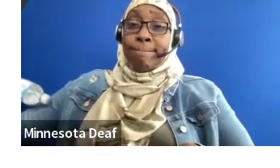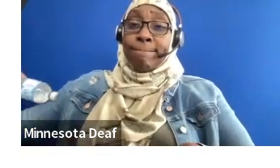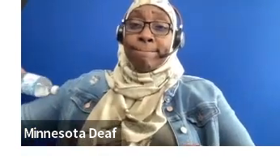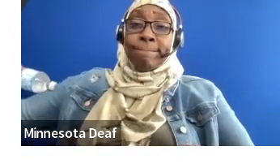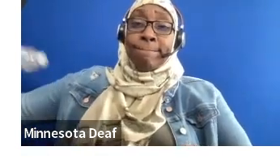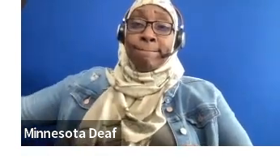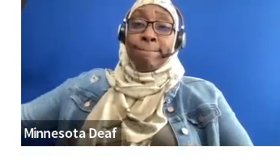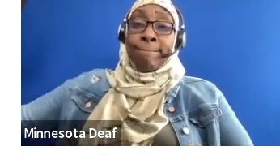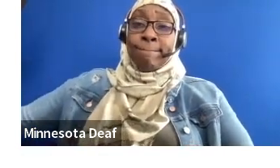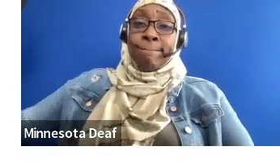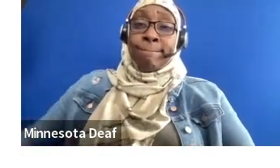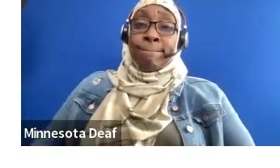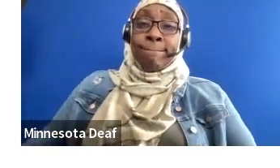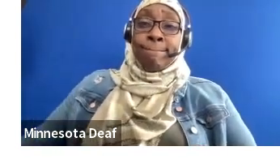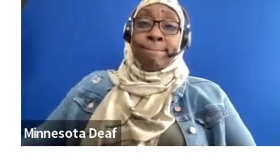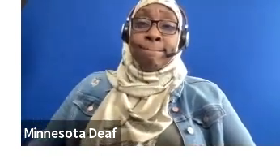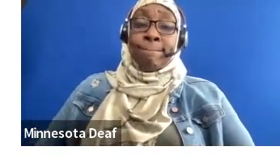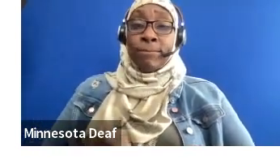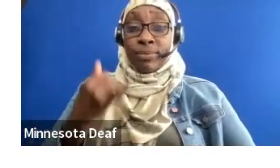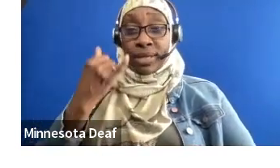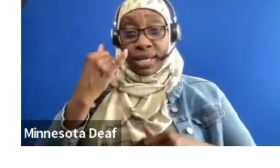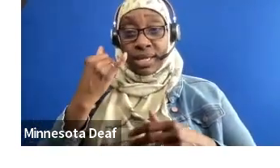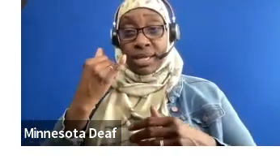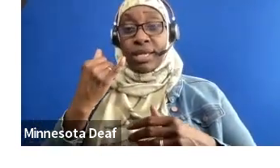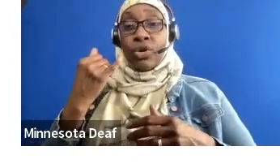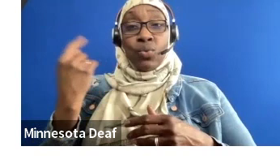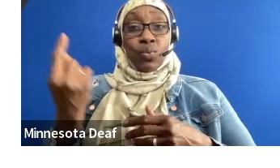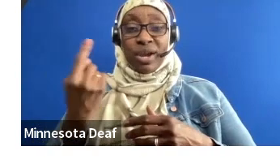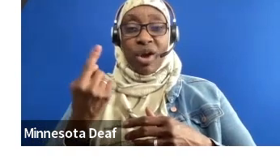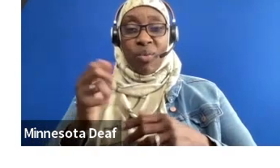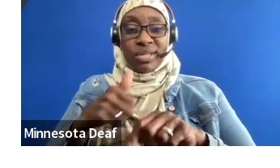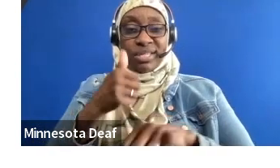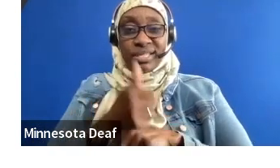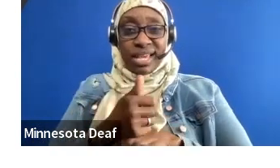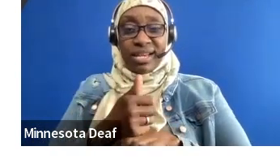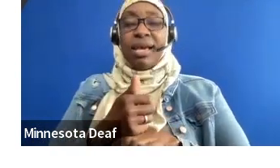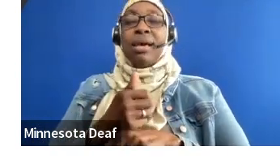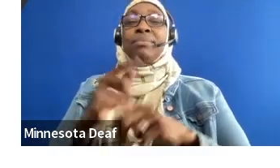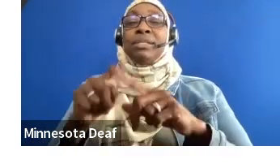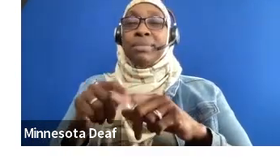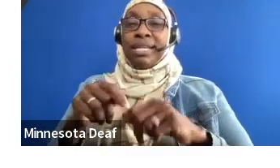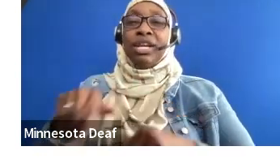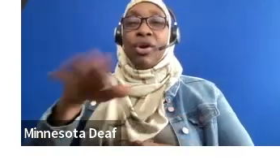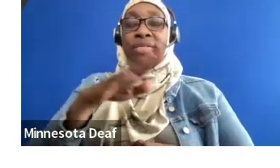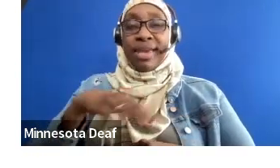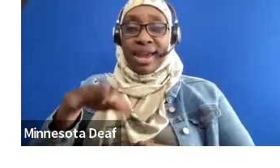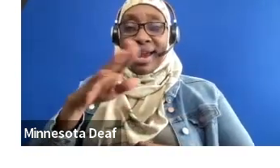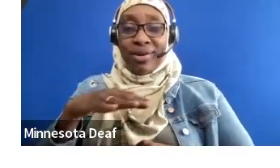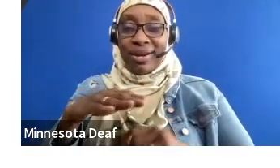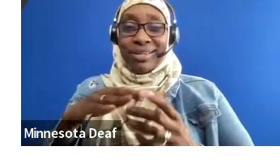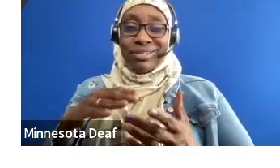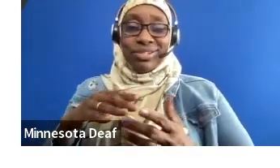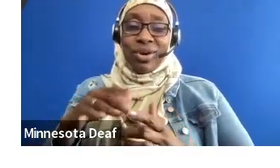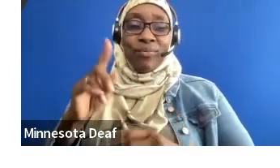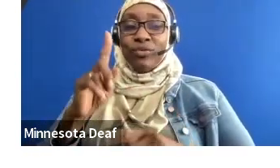Of course, we always base it on geographic supplements, right? If I have a youth in Salem, I'm not going to pair them with a youth in Quincy, with a mentor in